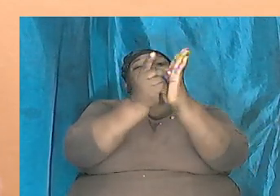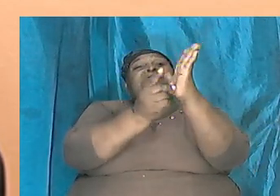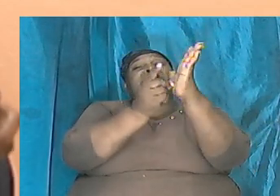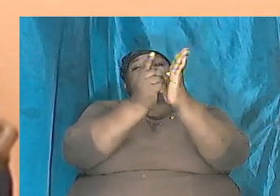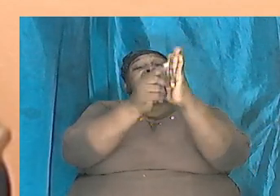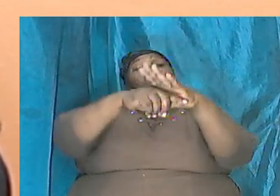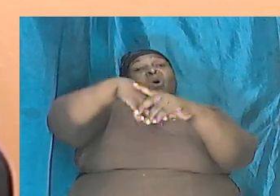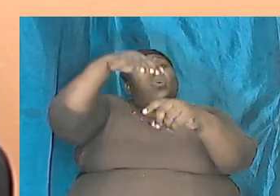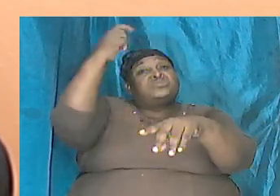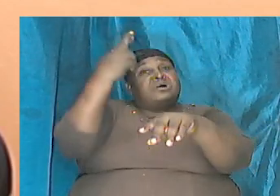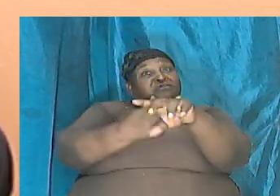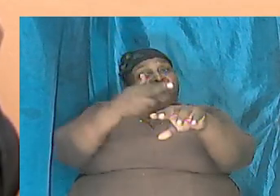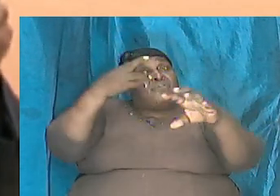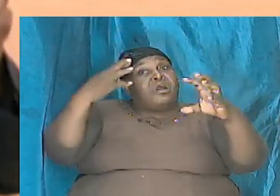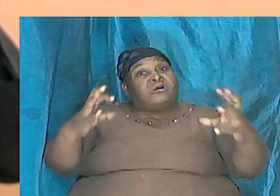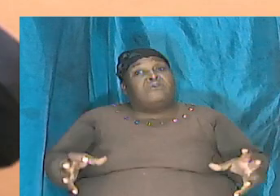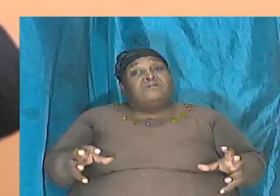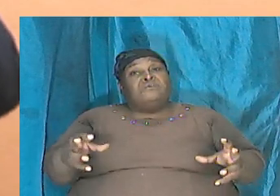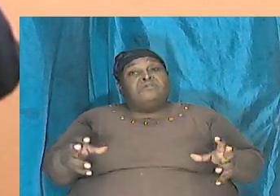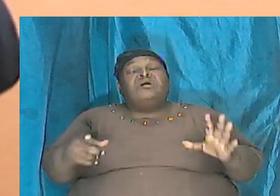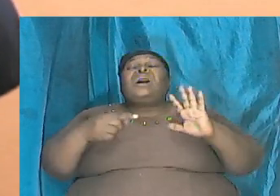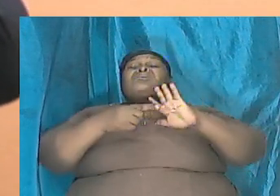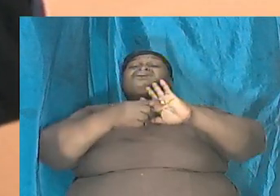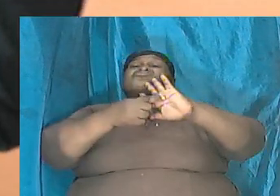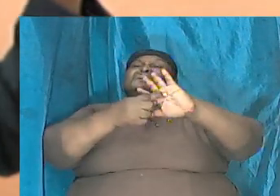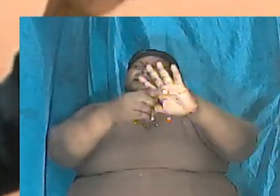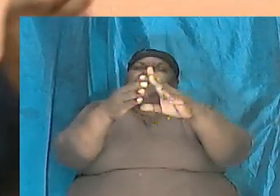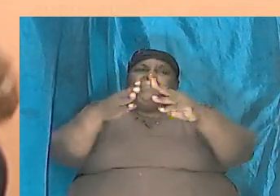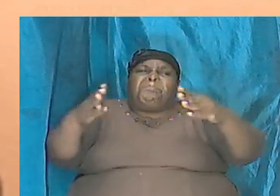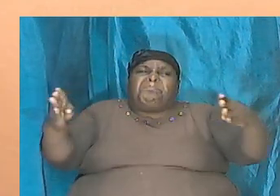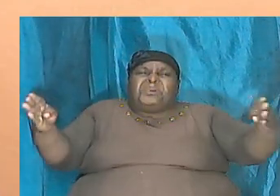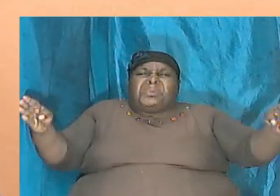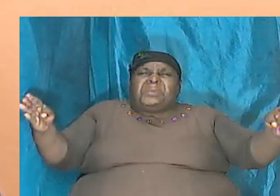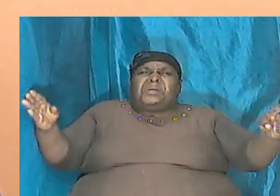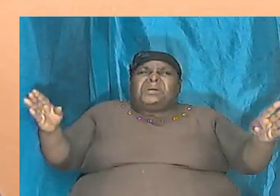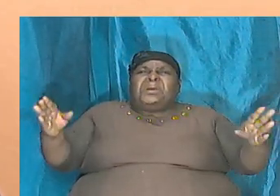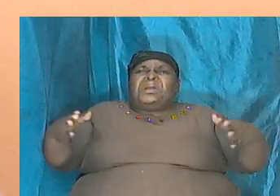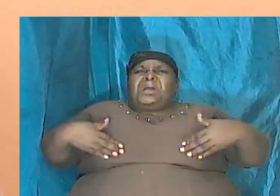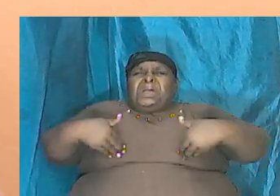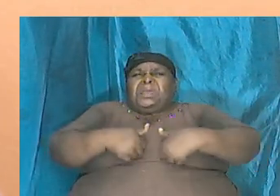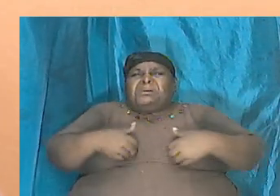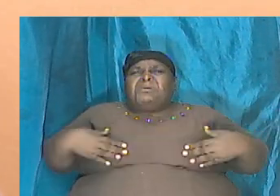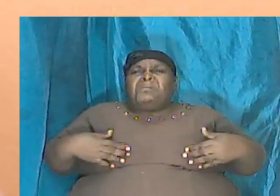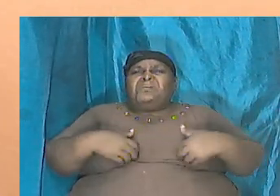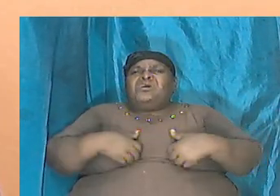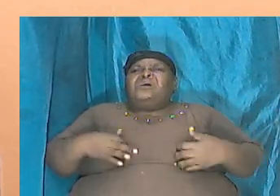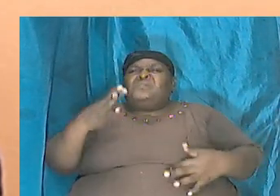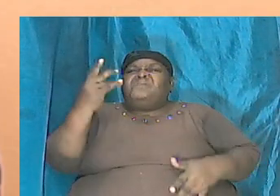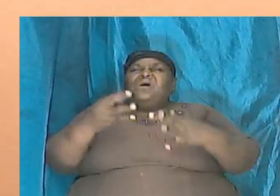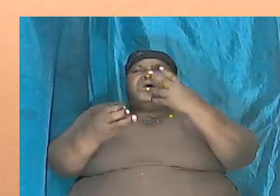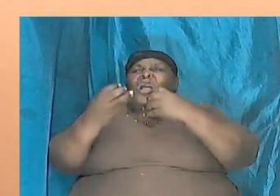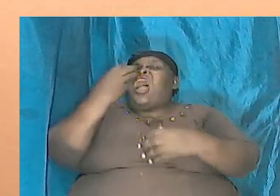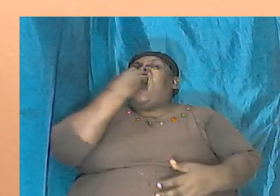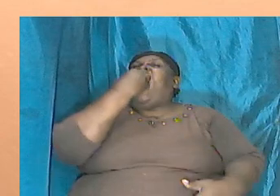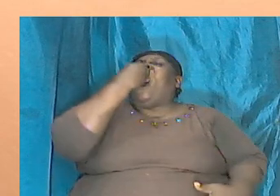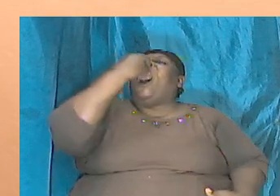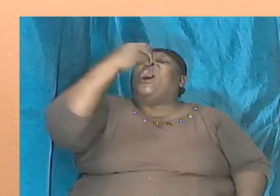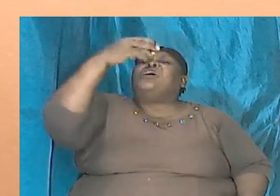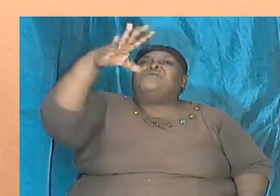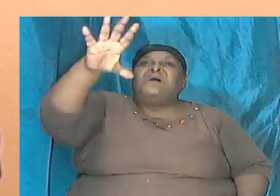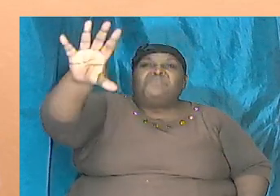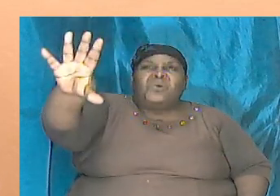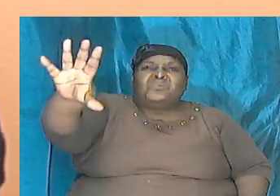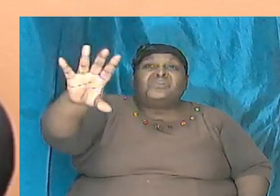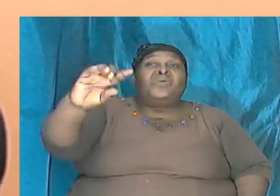things and they show some massive looking creatures with fire coming out of their mouth. Where did these